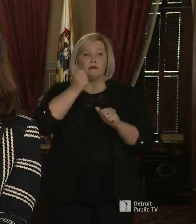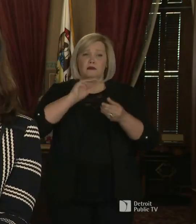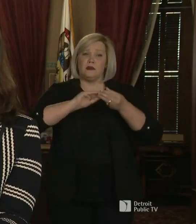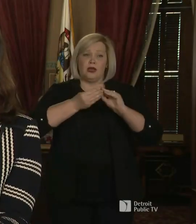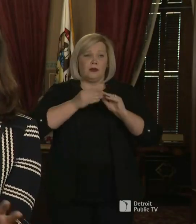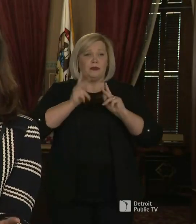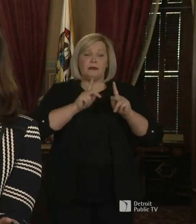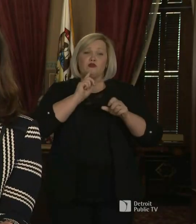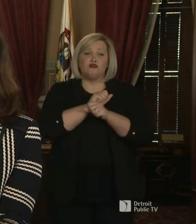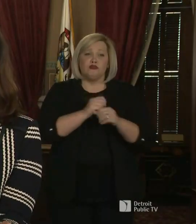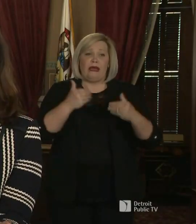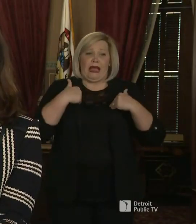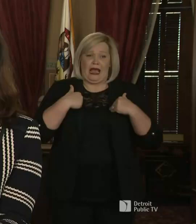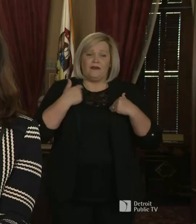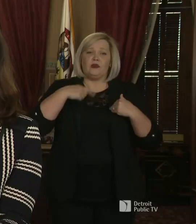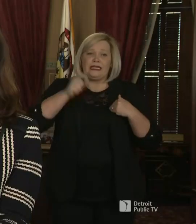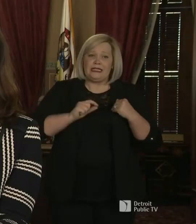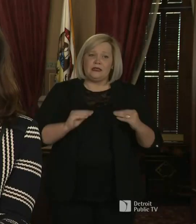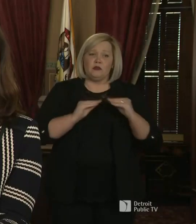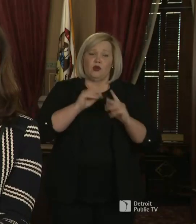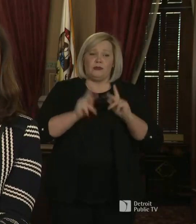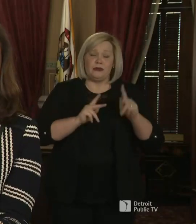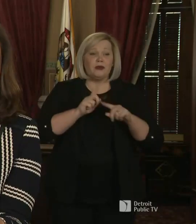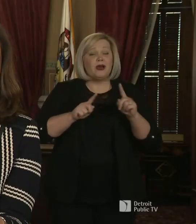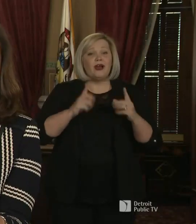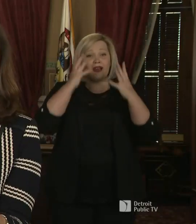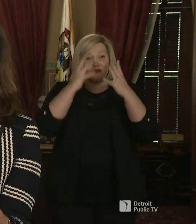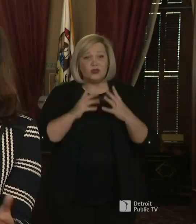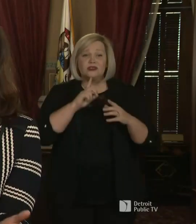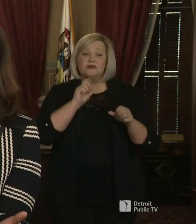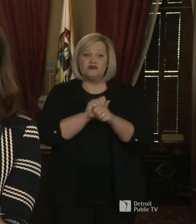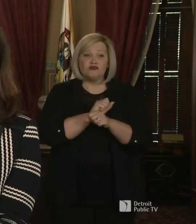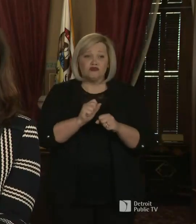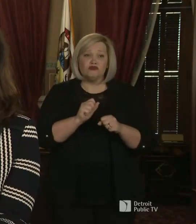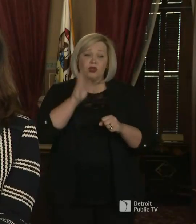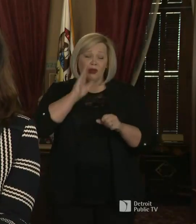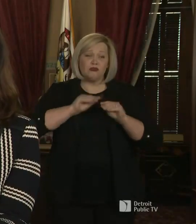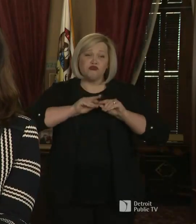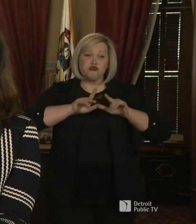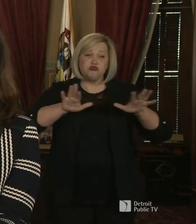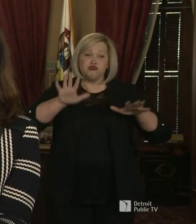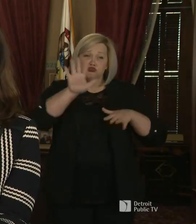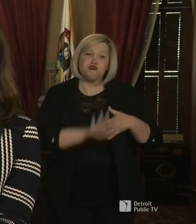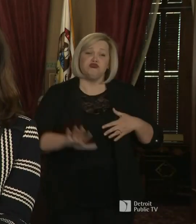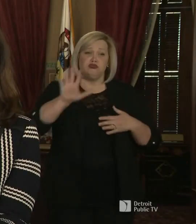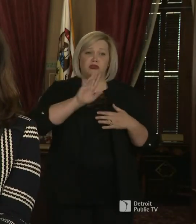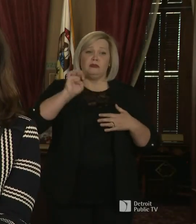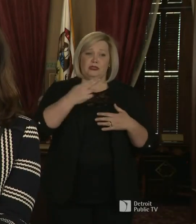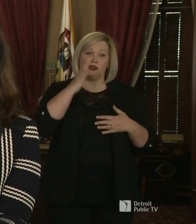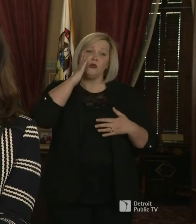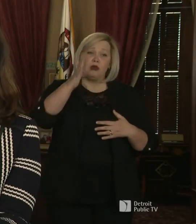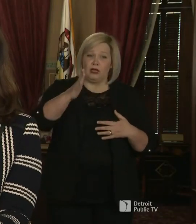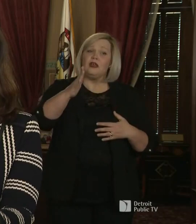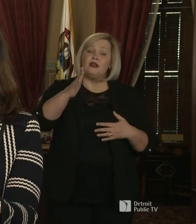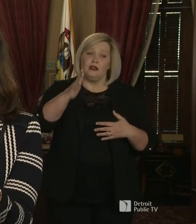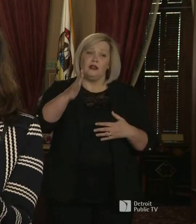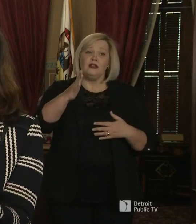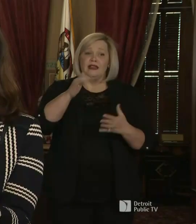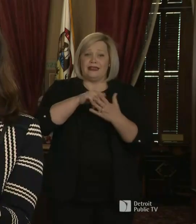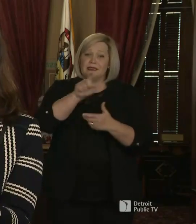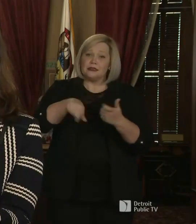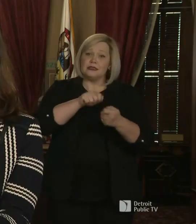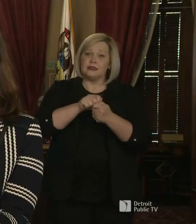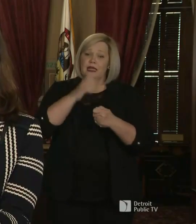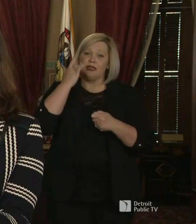already. But this will unfortunately be present in all across the state of Michigan and that's precisely why